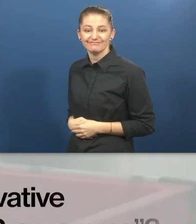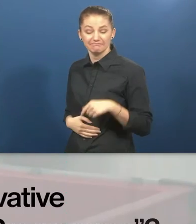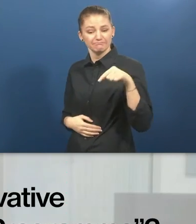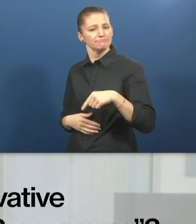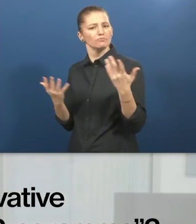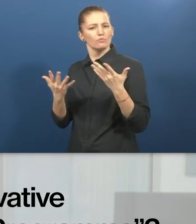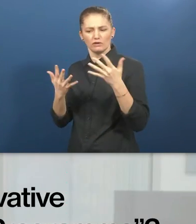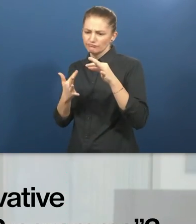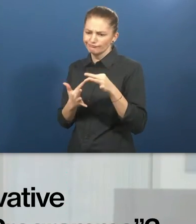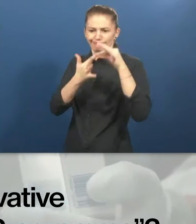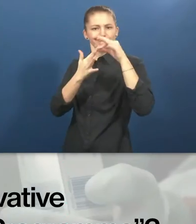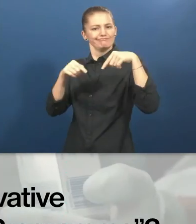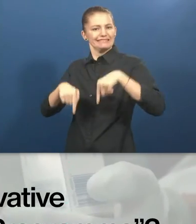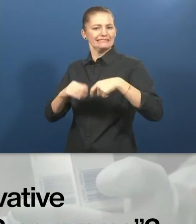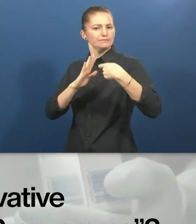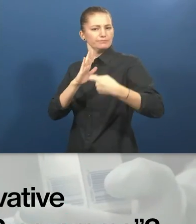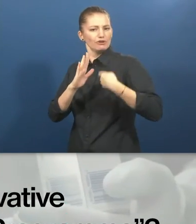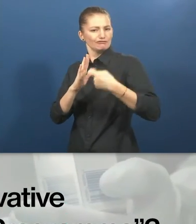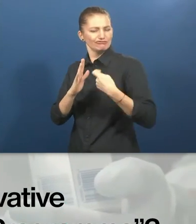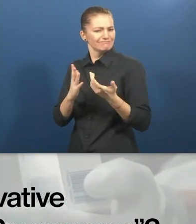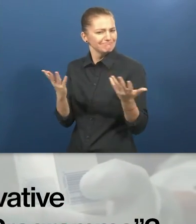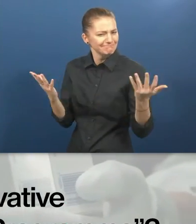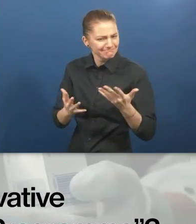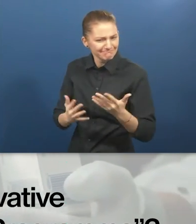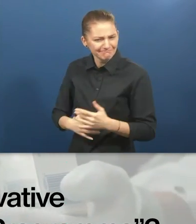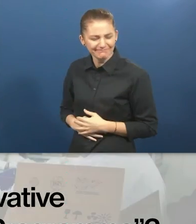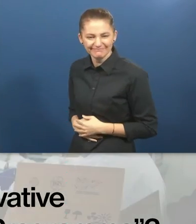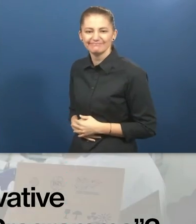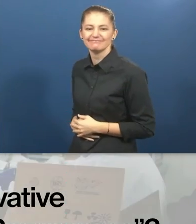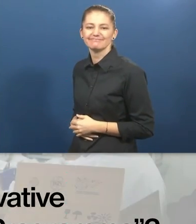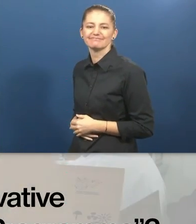What is unique and innovative about my ability talent program?